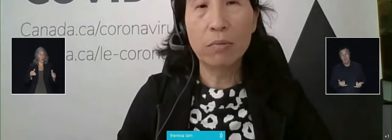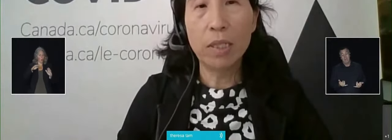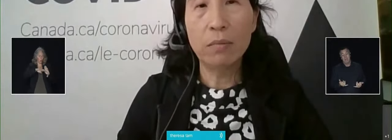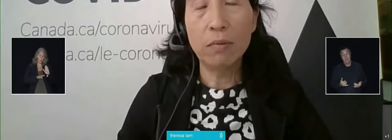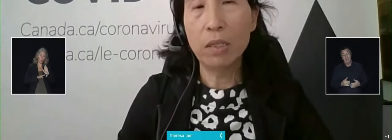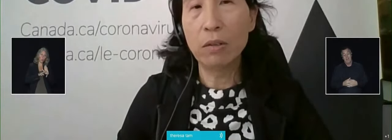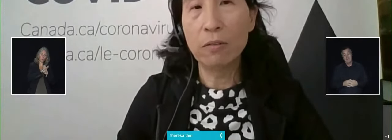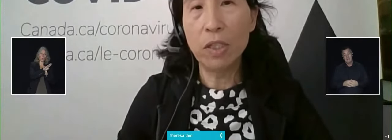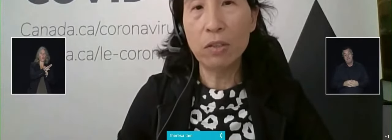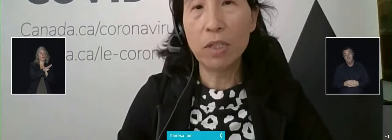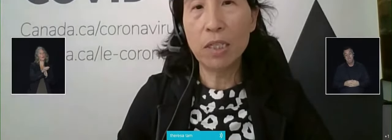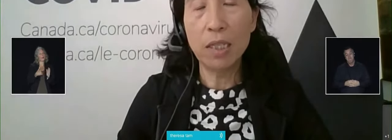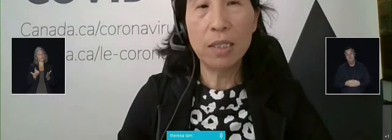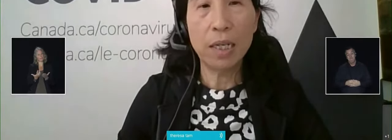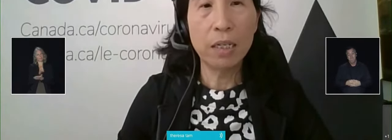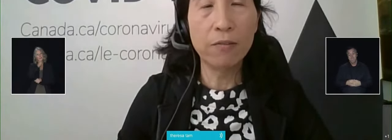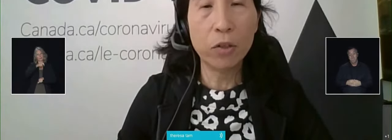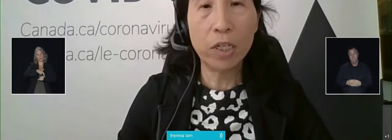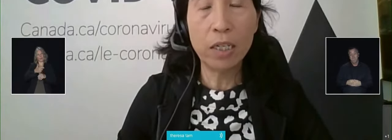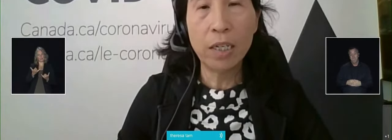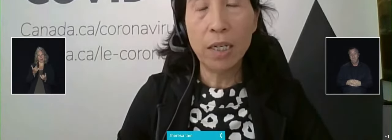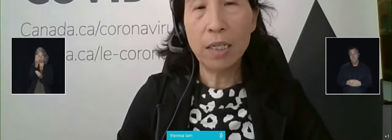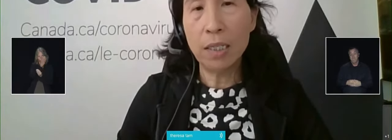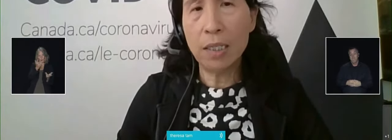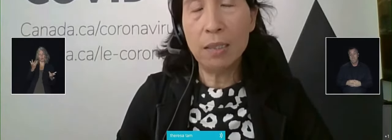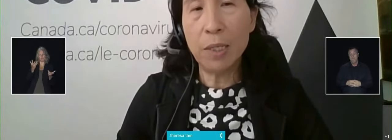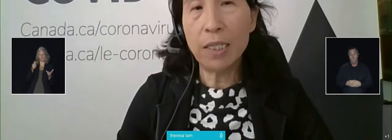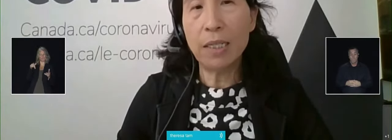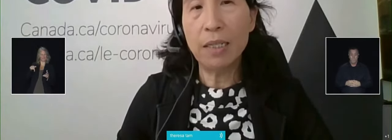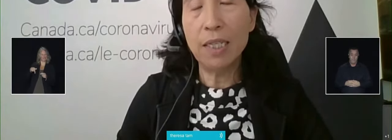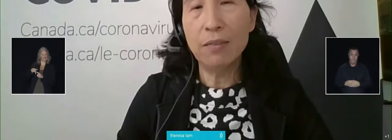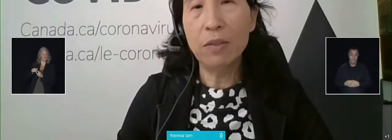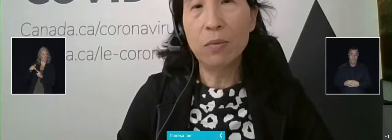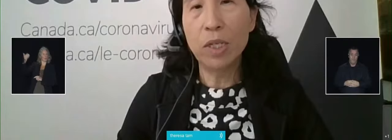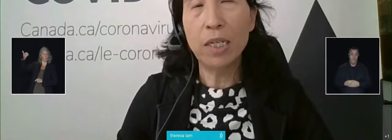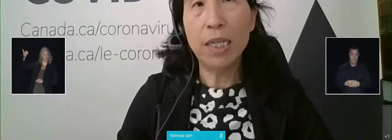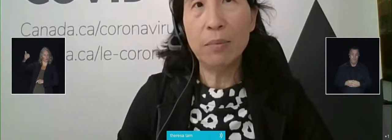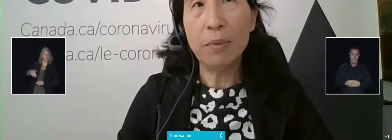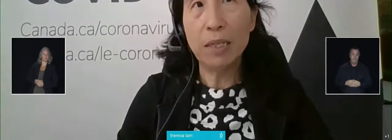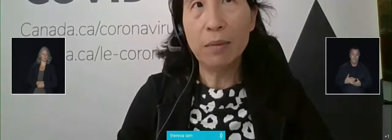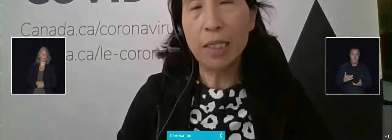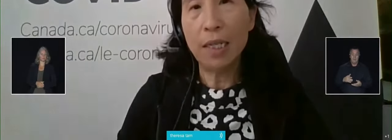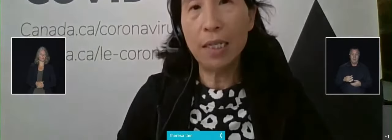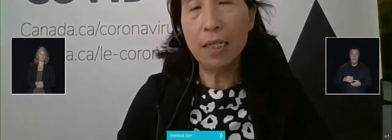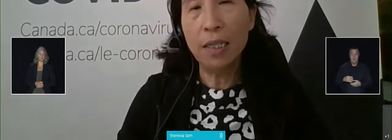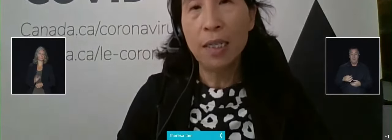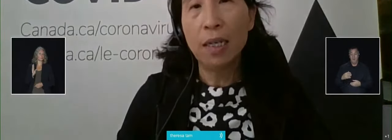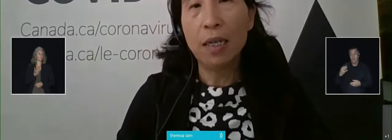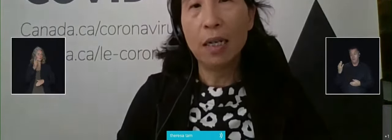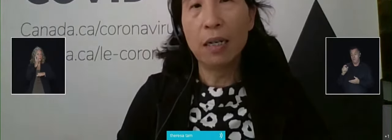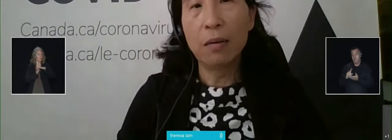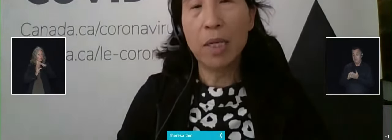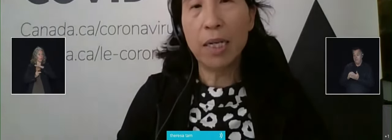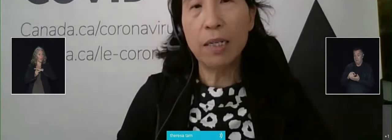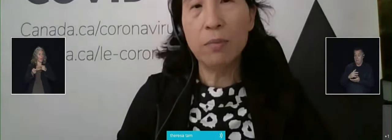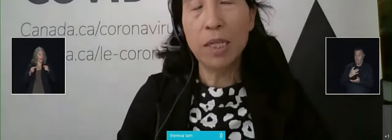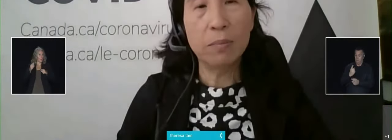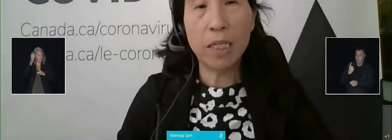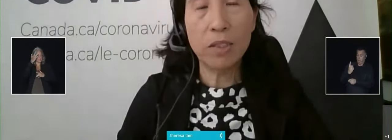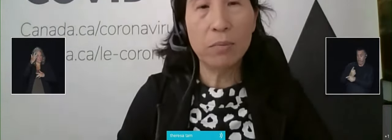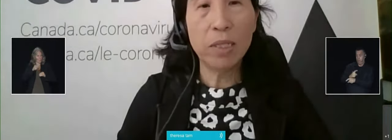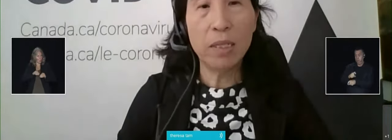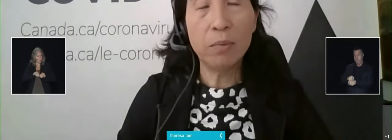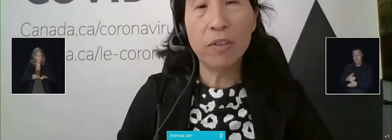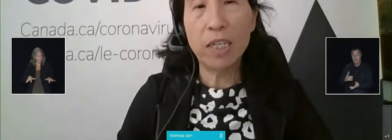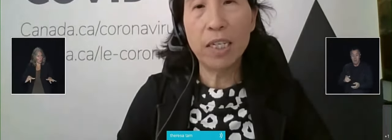interact with all of you in this kind of fora. And I'd expect, I think, given where the epidemic is heading, I